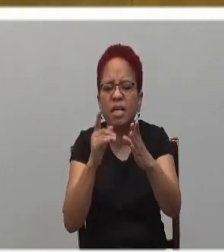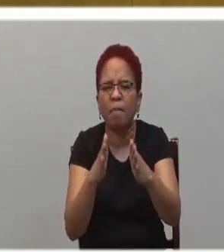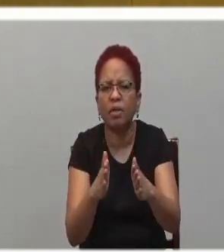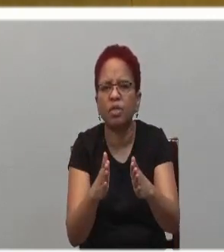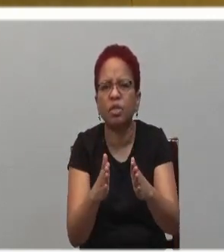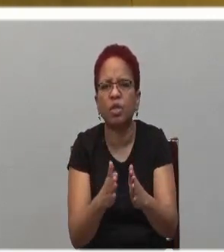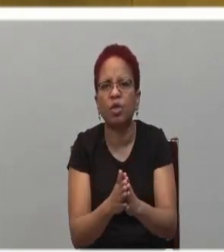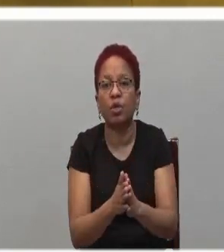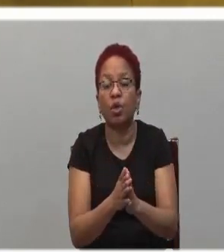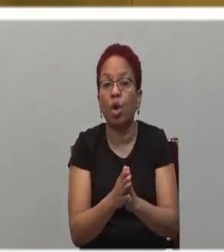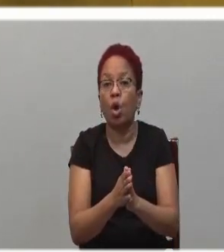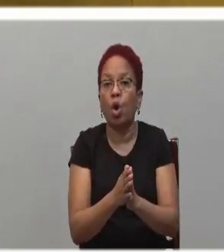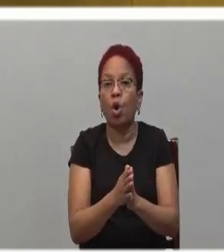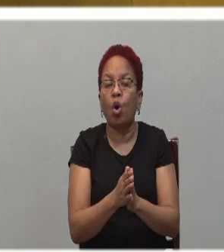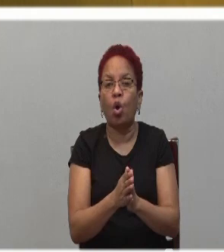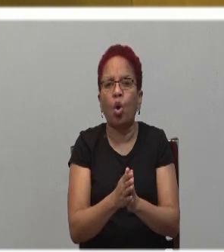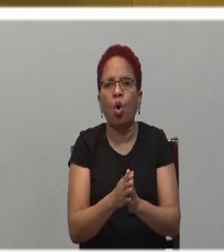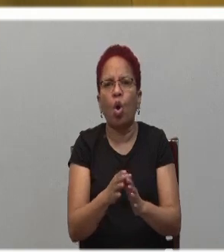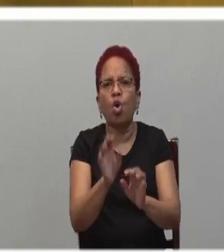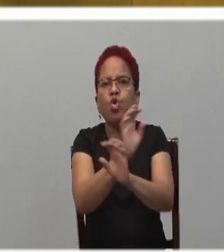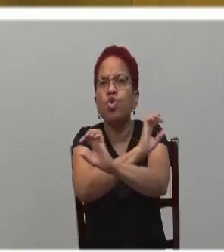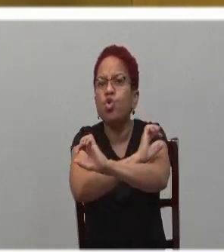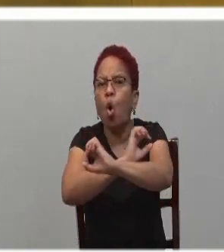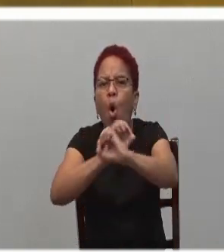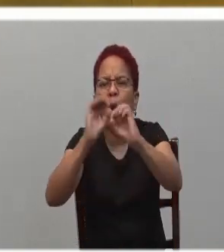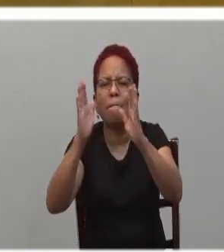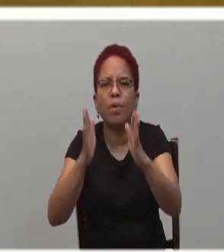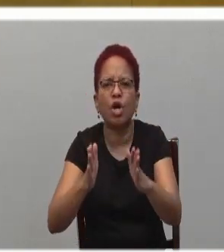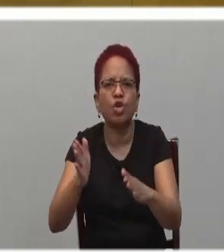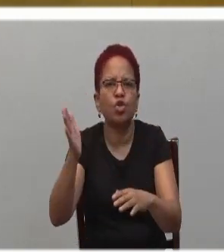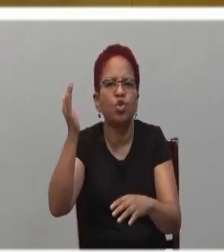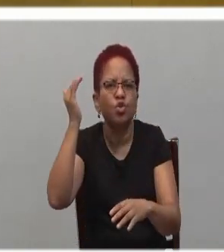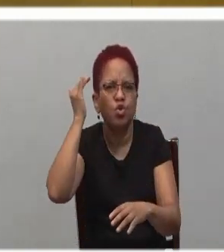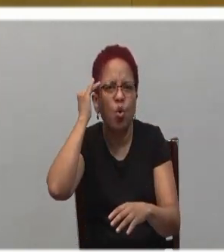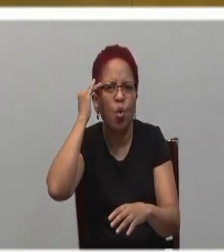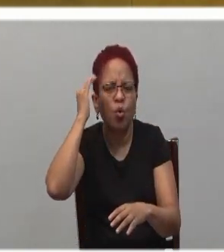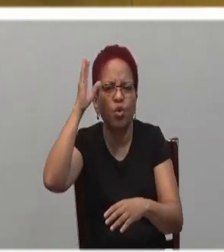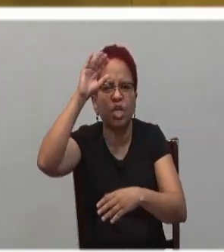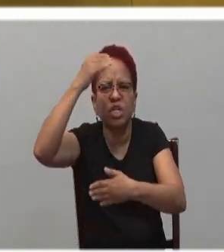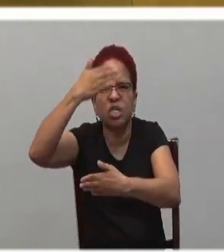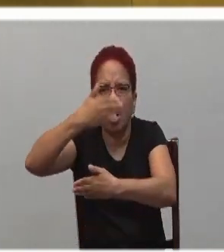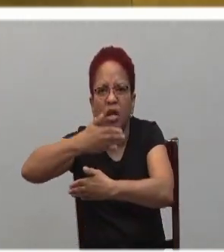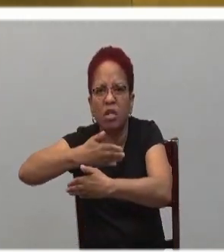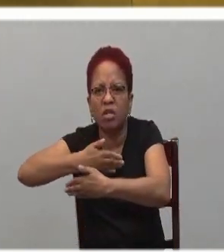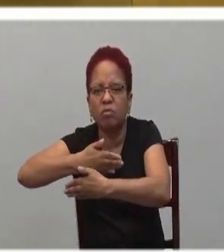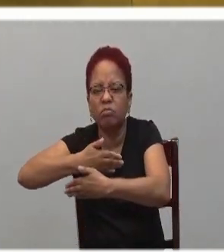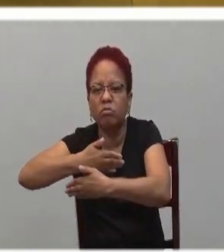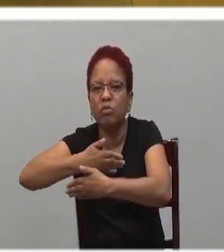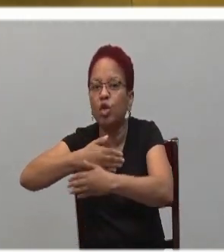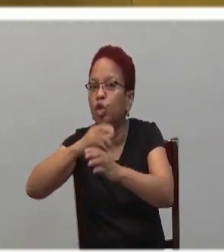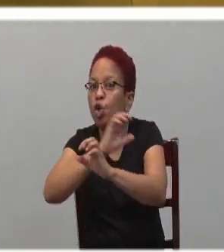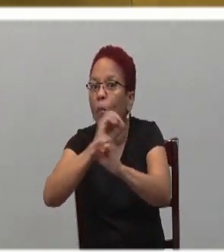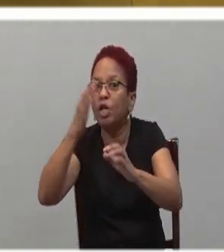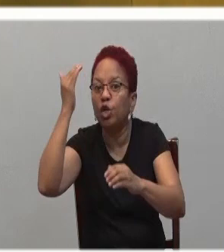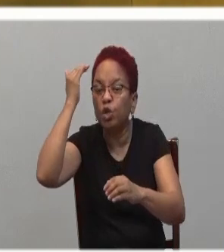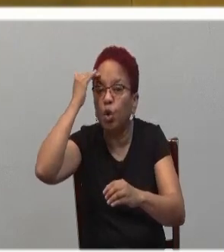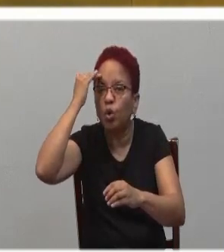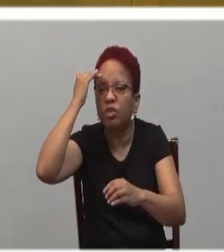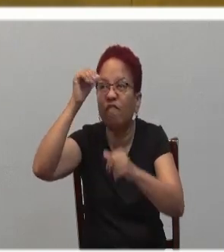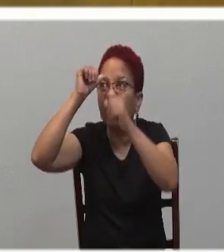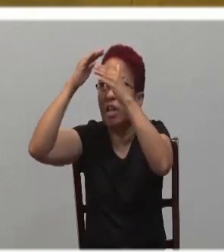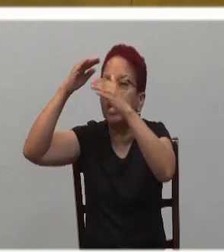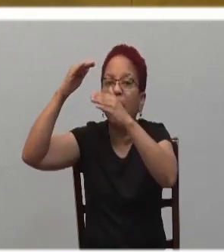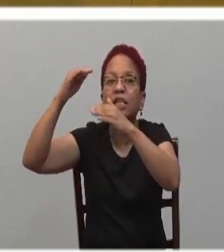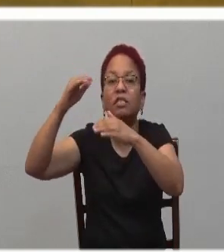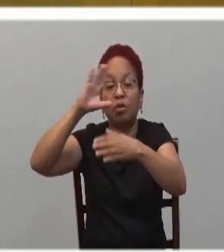no one knows the son except the father and no one knows the father except the